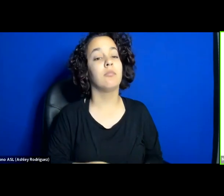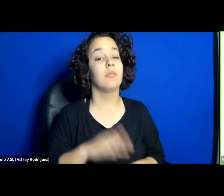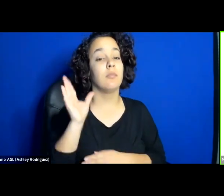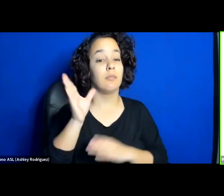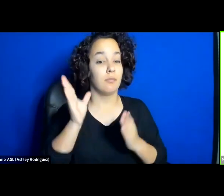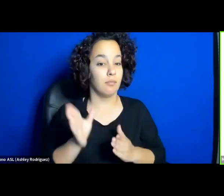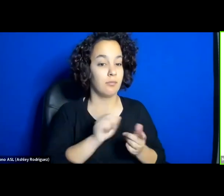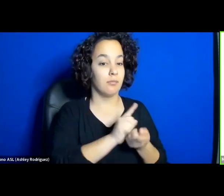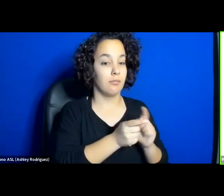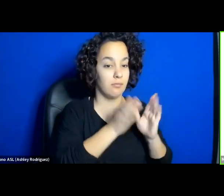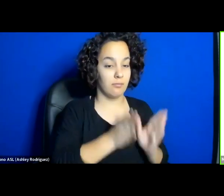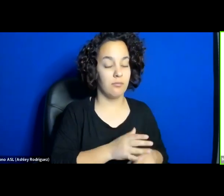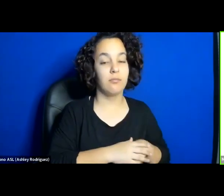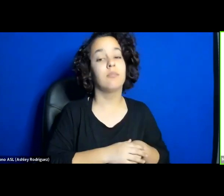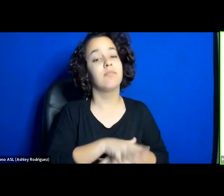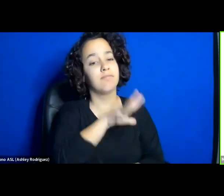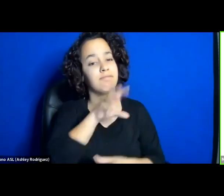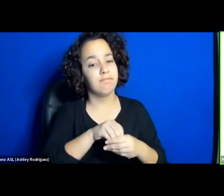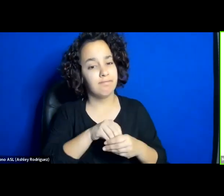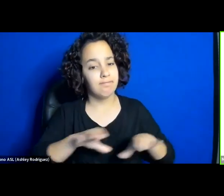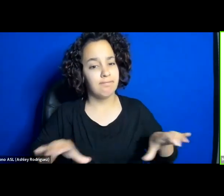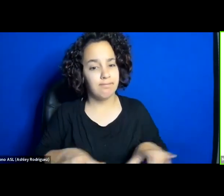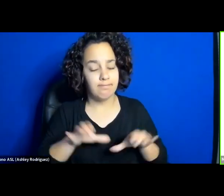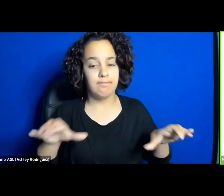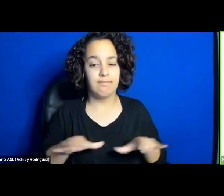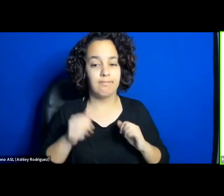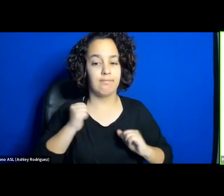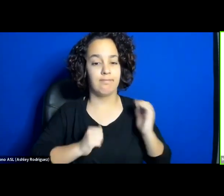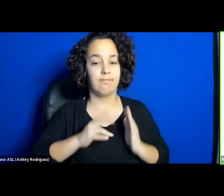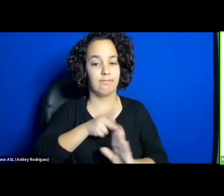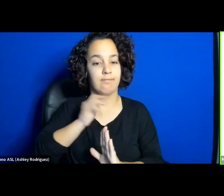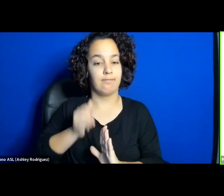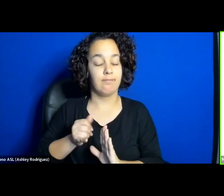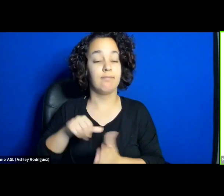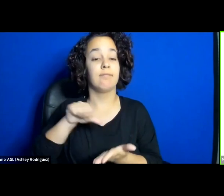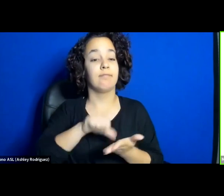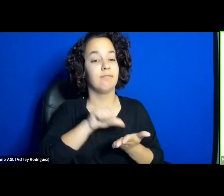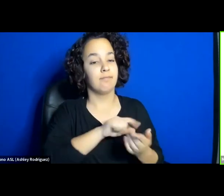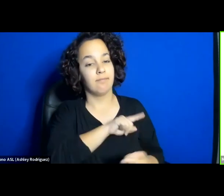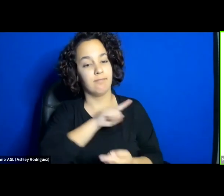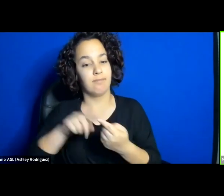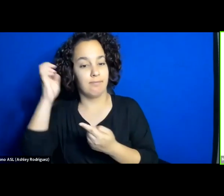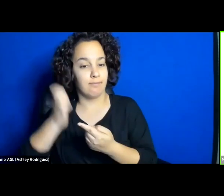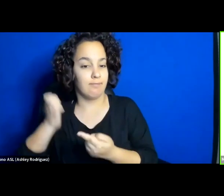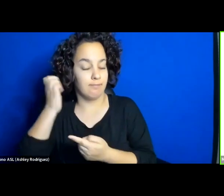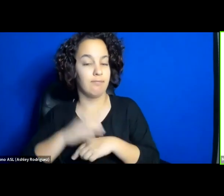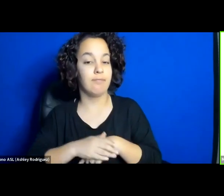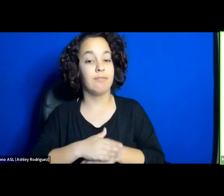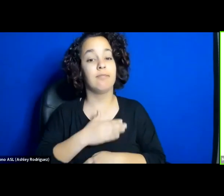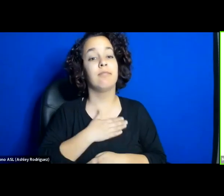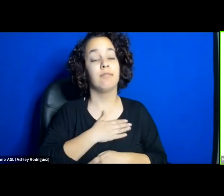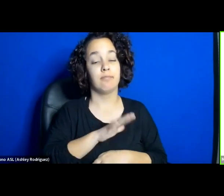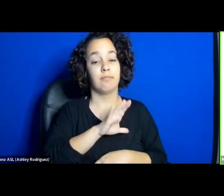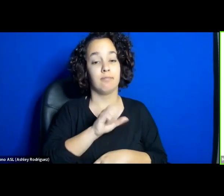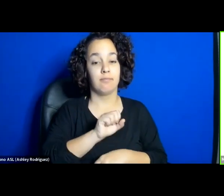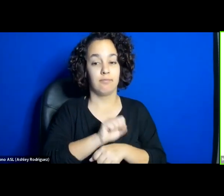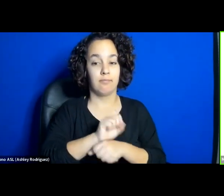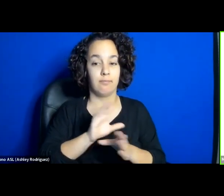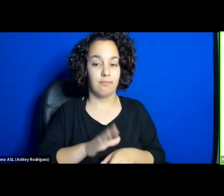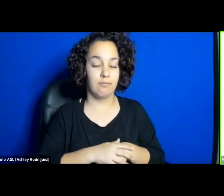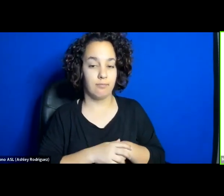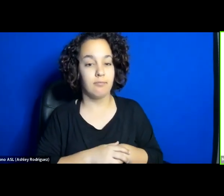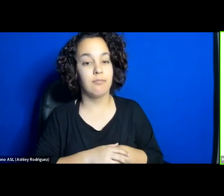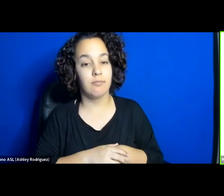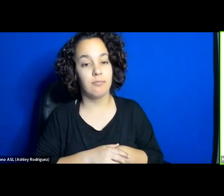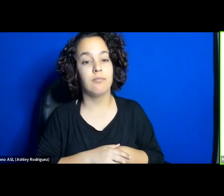actively involved in theatre projects done between Iran and Europe. My colleague will share the full bios in the